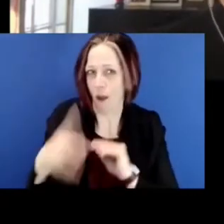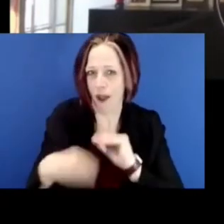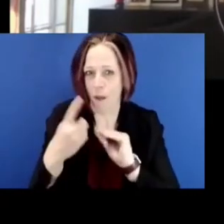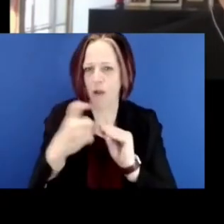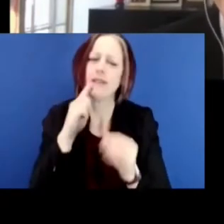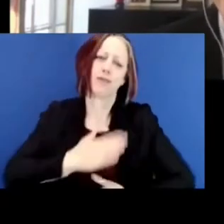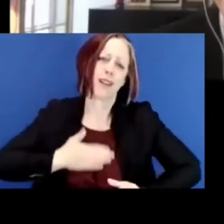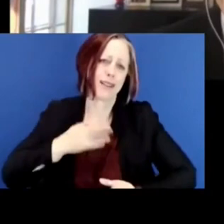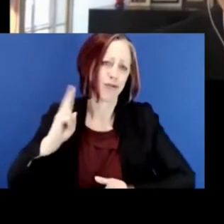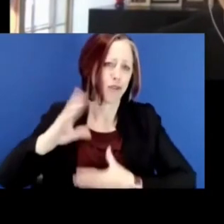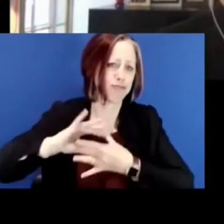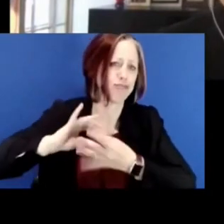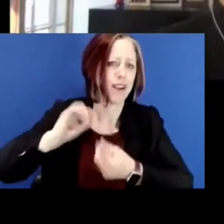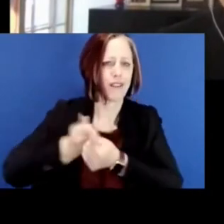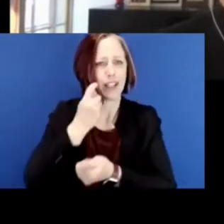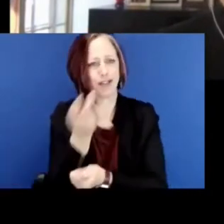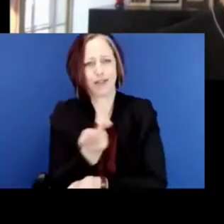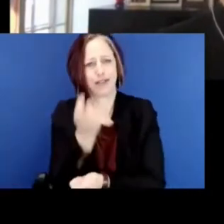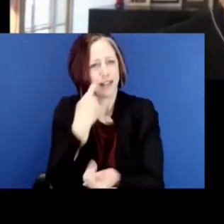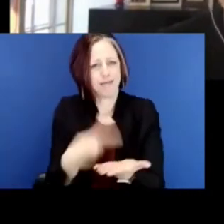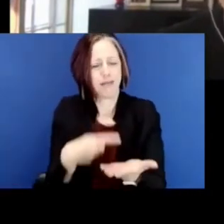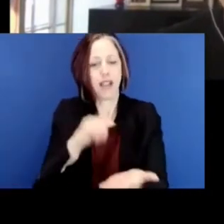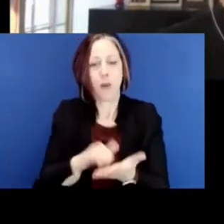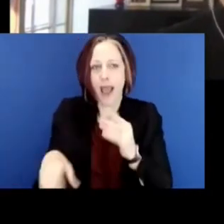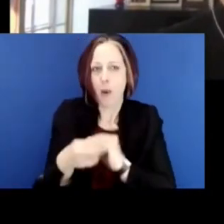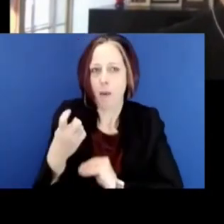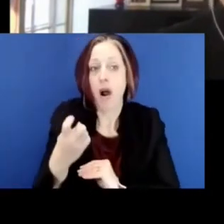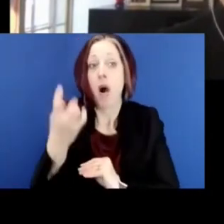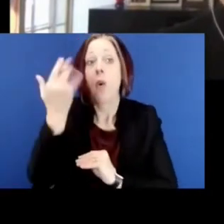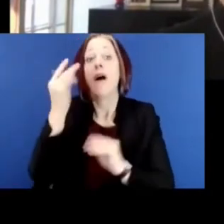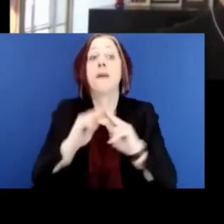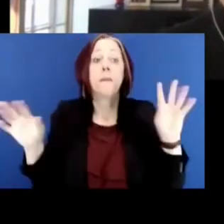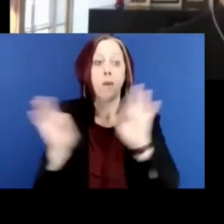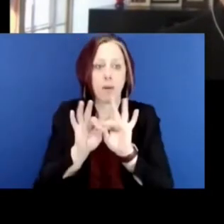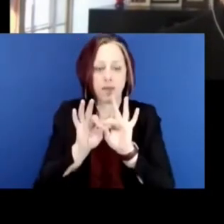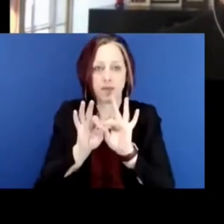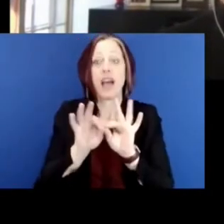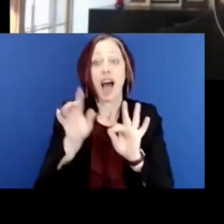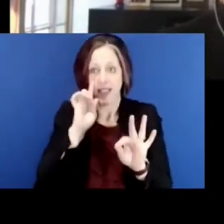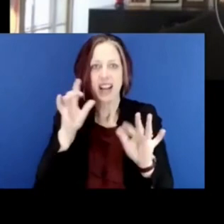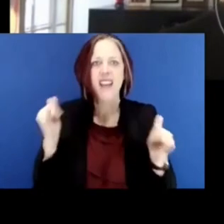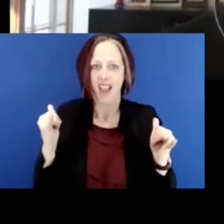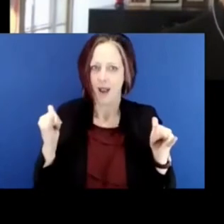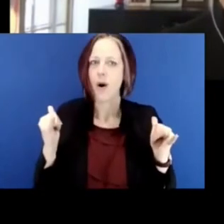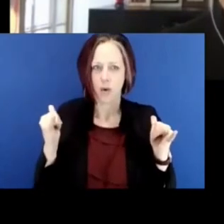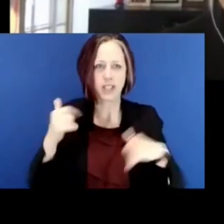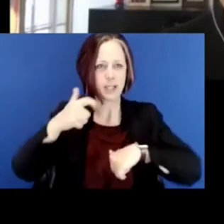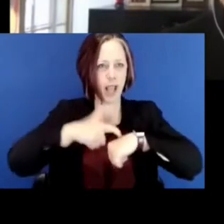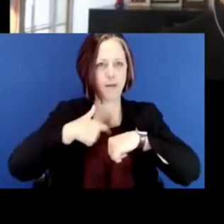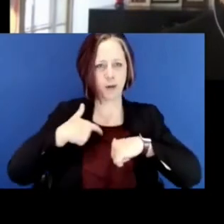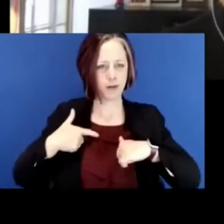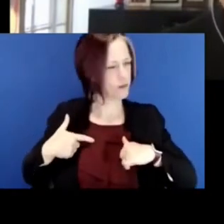appreciate the historical context that you and Alan just offered, why I think this is so important. I think we are at a gut check moment in Minnesota.